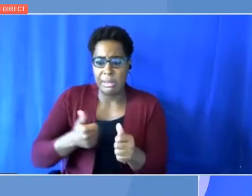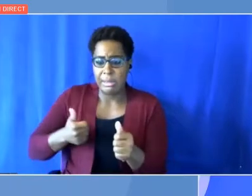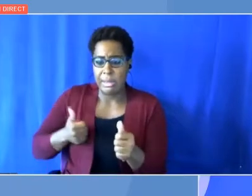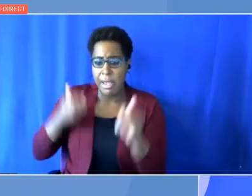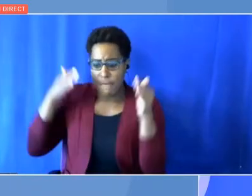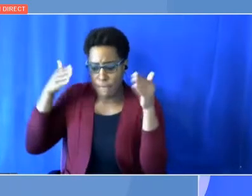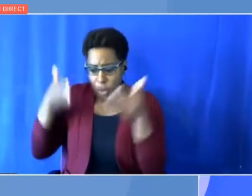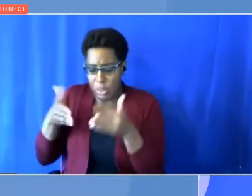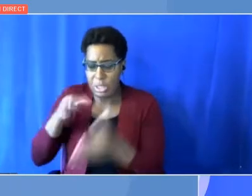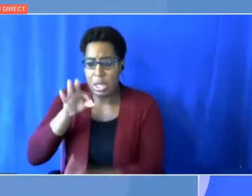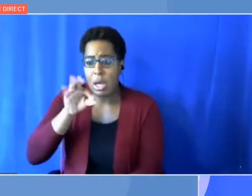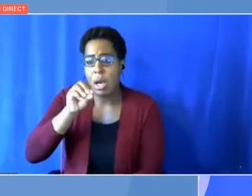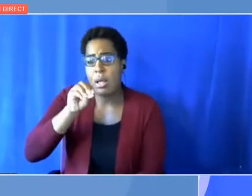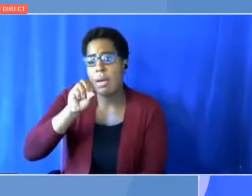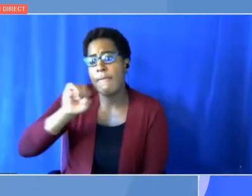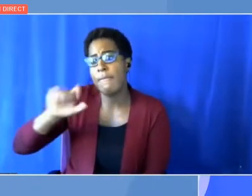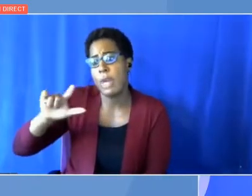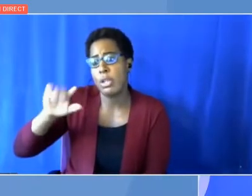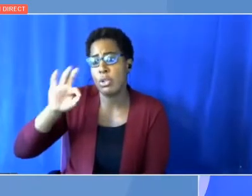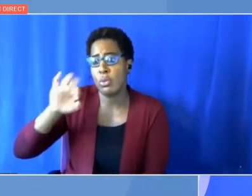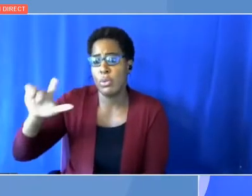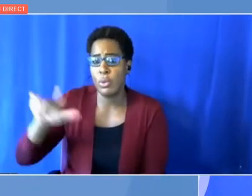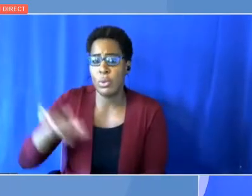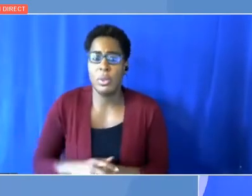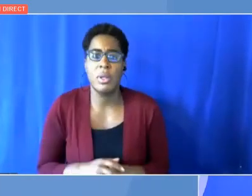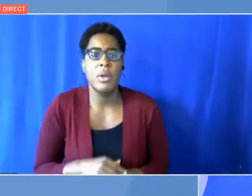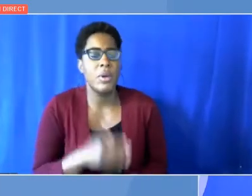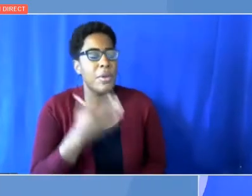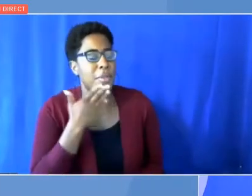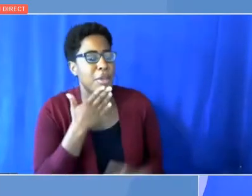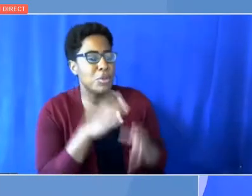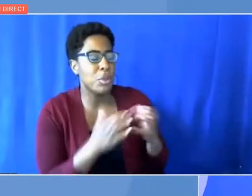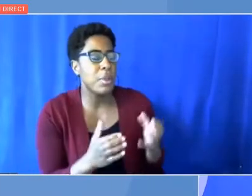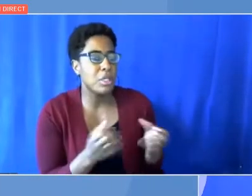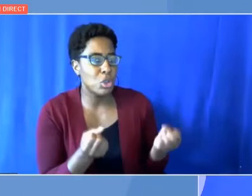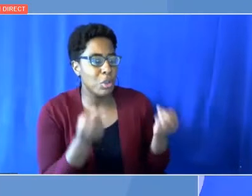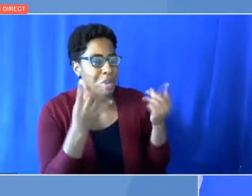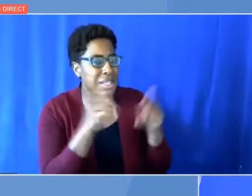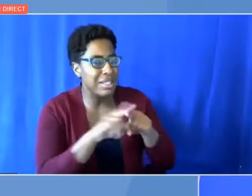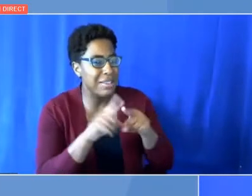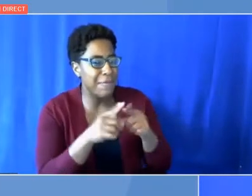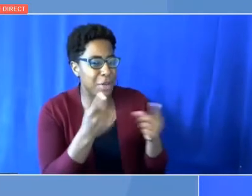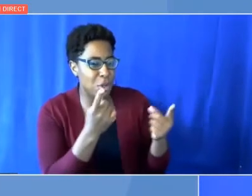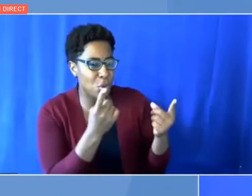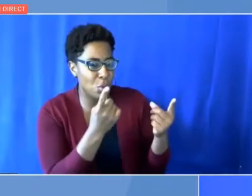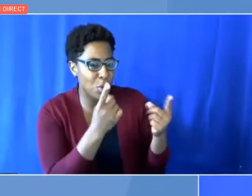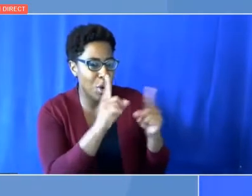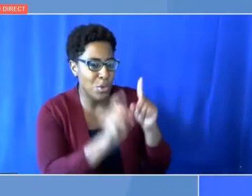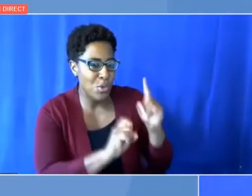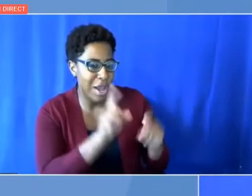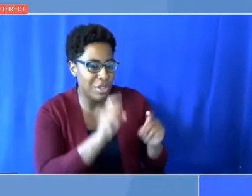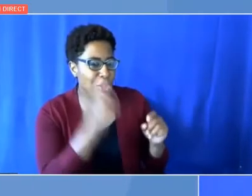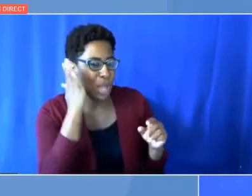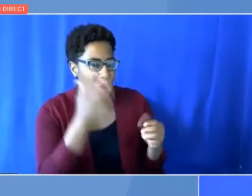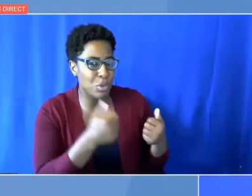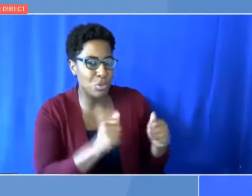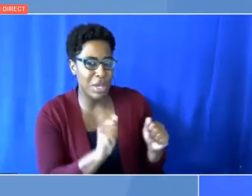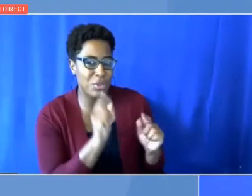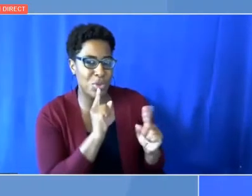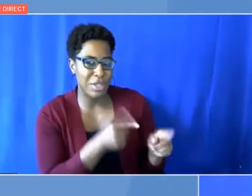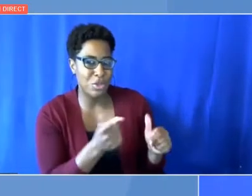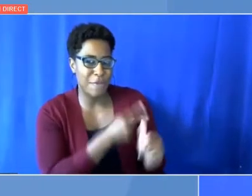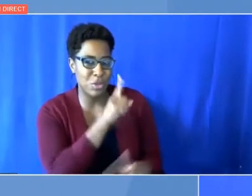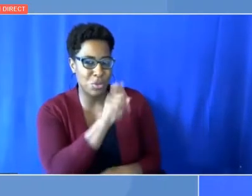Thanks. So many questions, but let me try to answer the first one is the easiest one that the